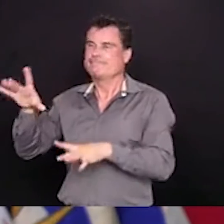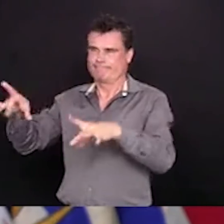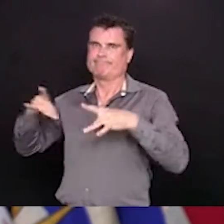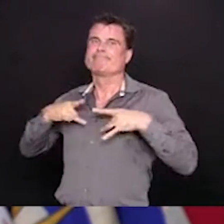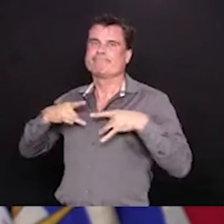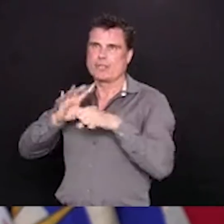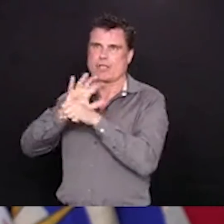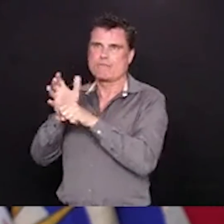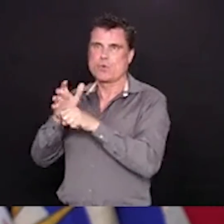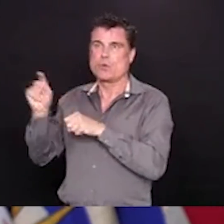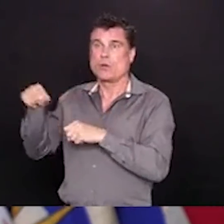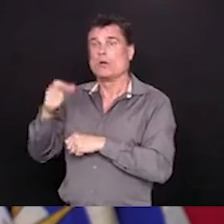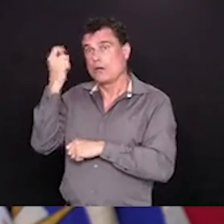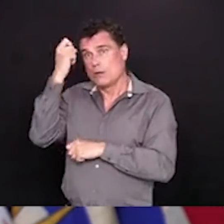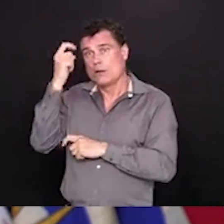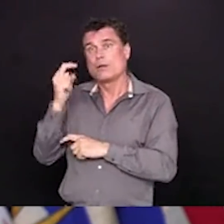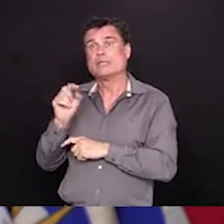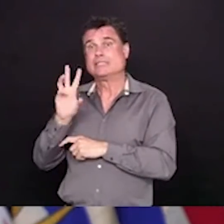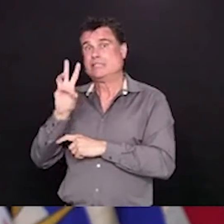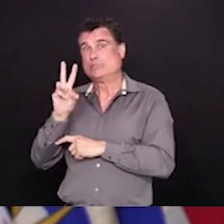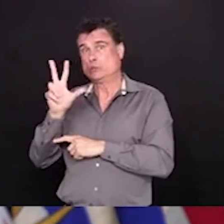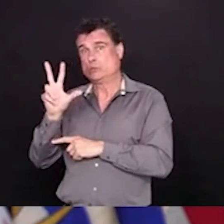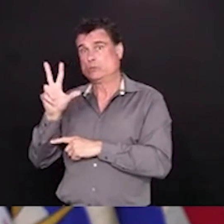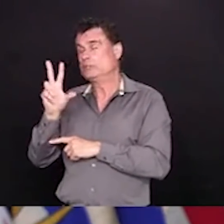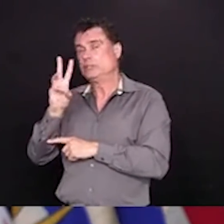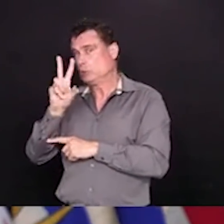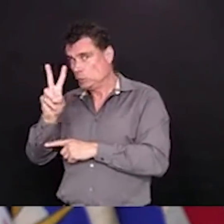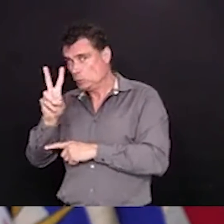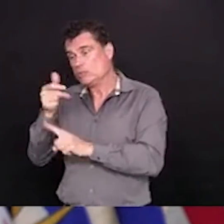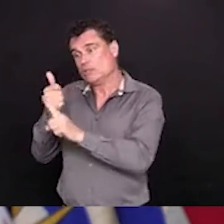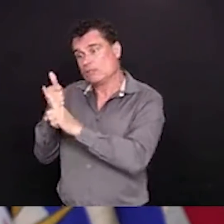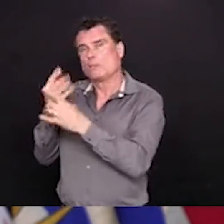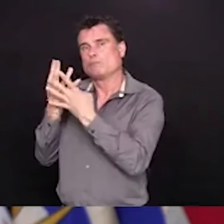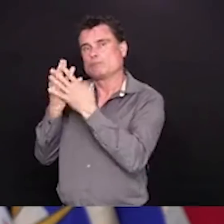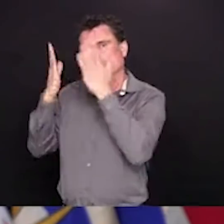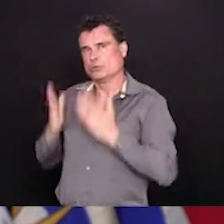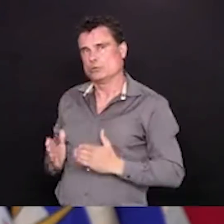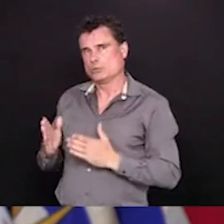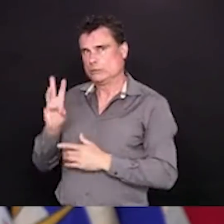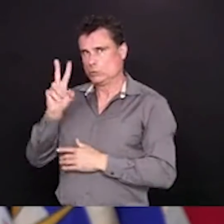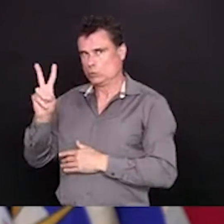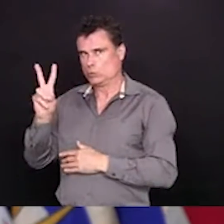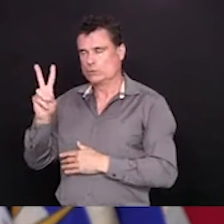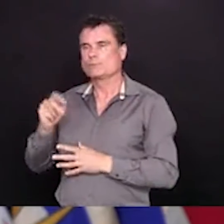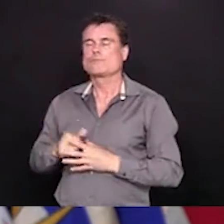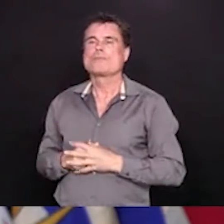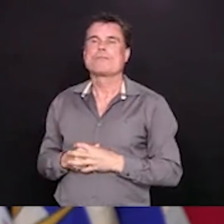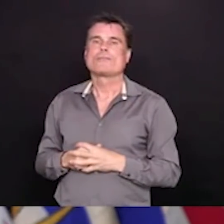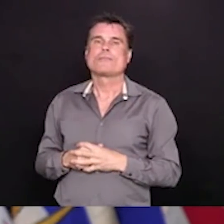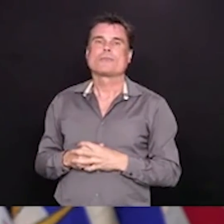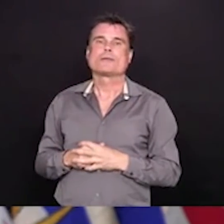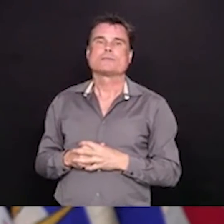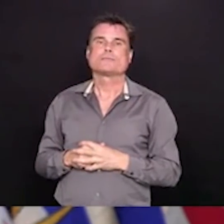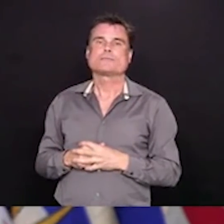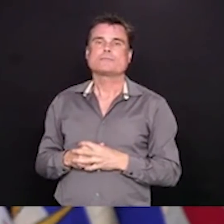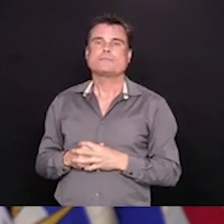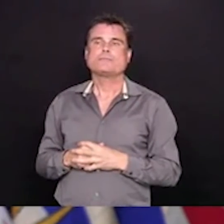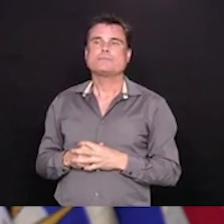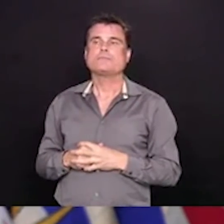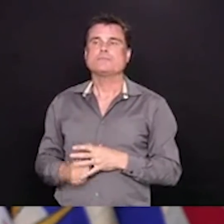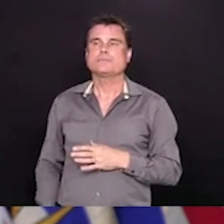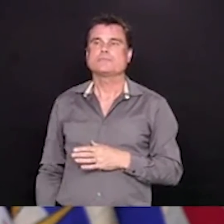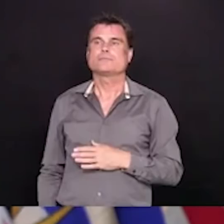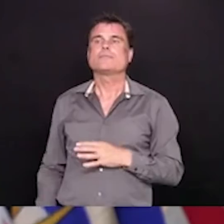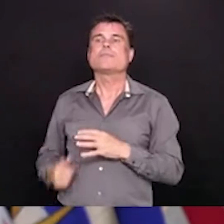transmission to people who have come back to BC, associated with the Curl Lake project